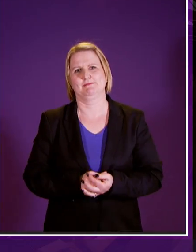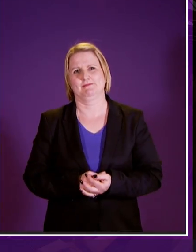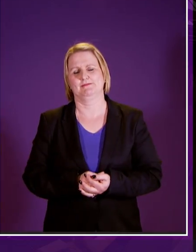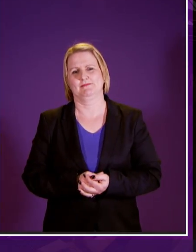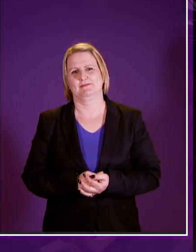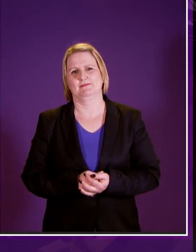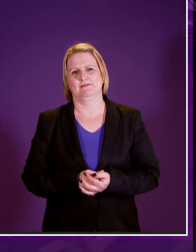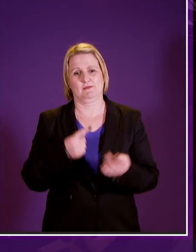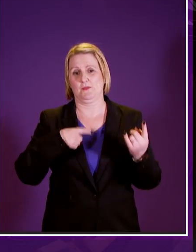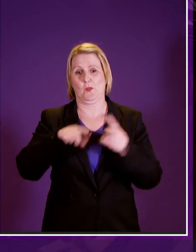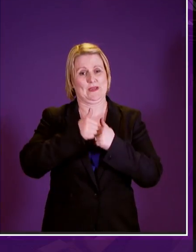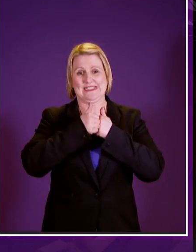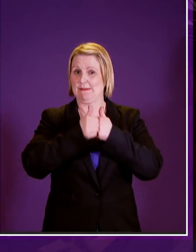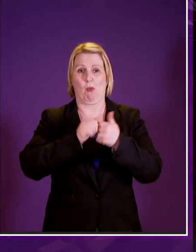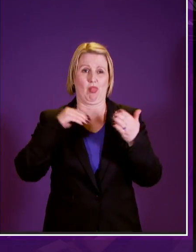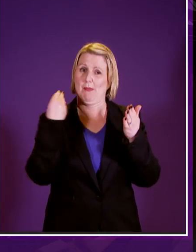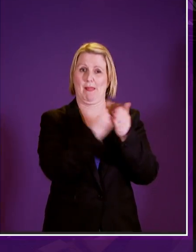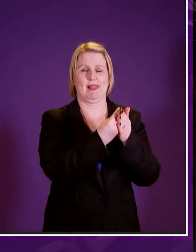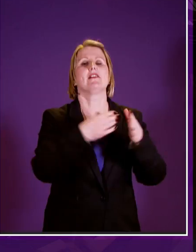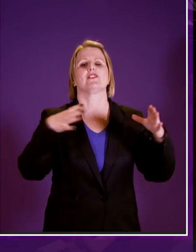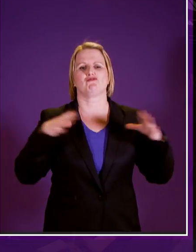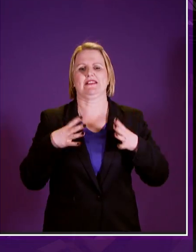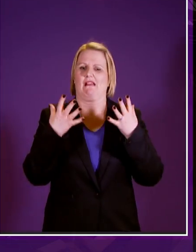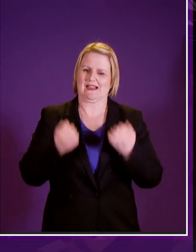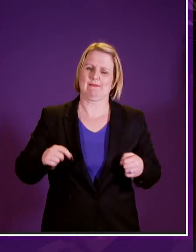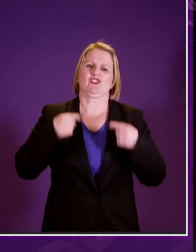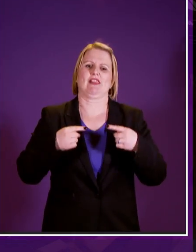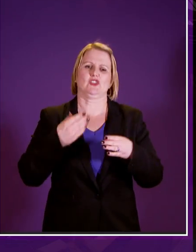the bill and are ready for that challenge ahead thank you